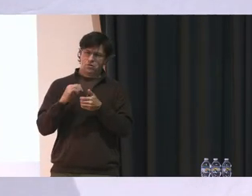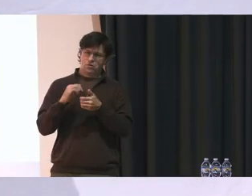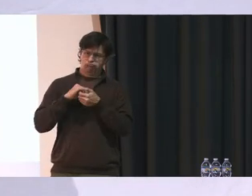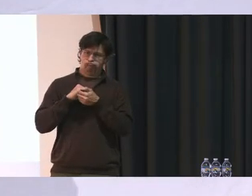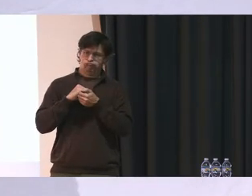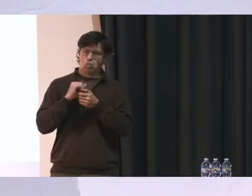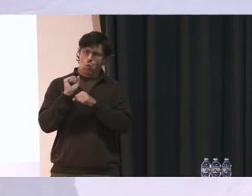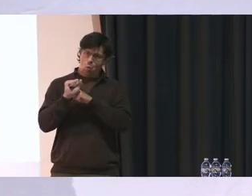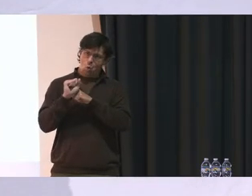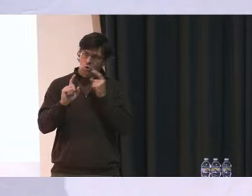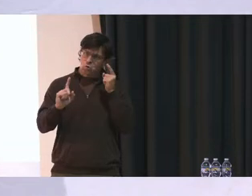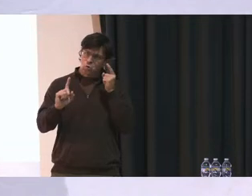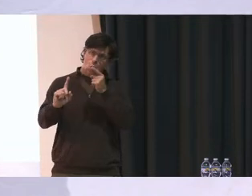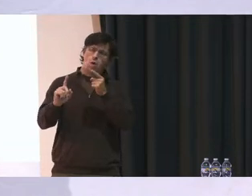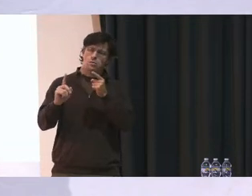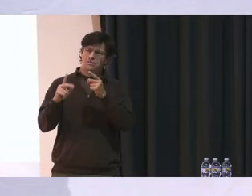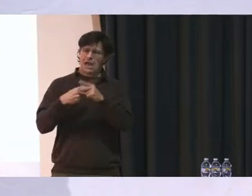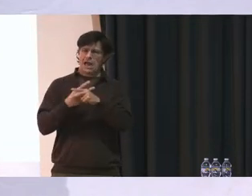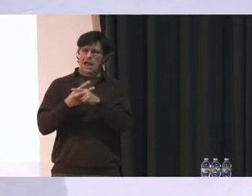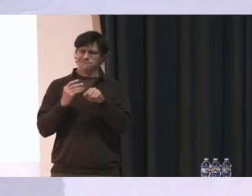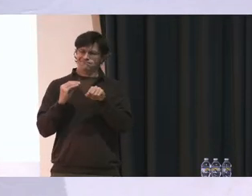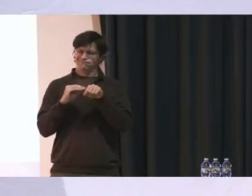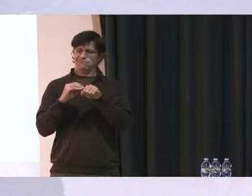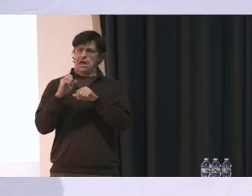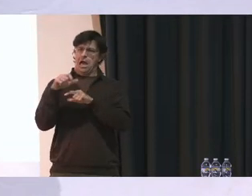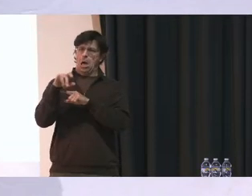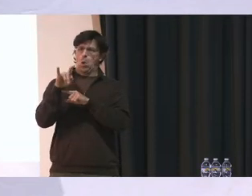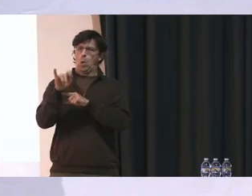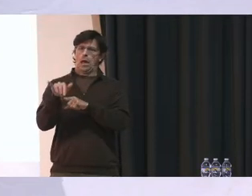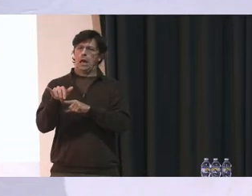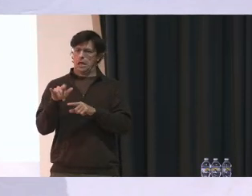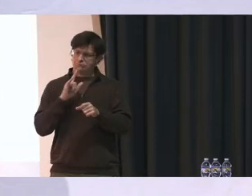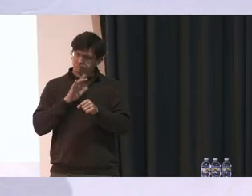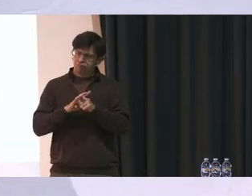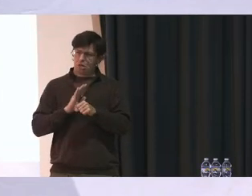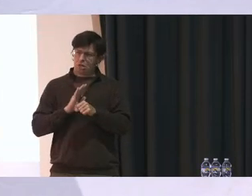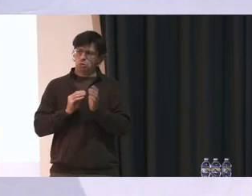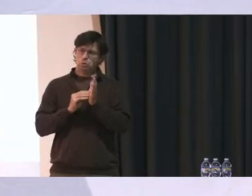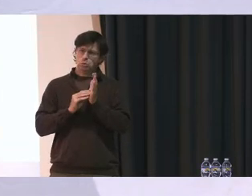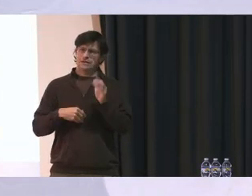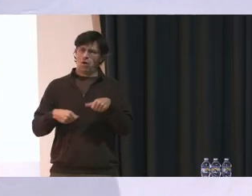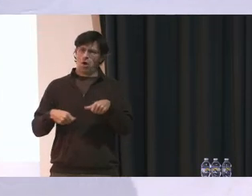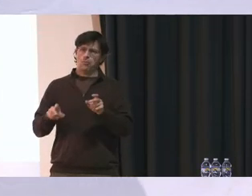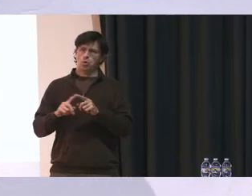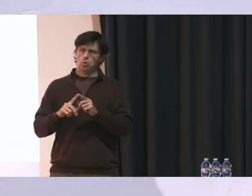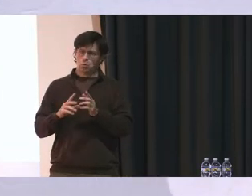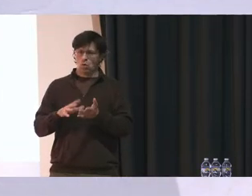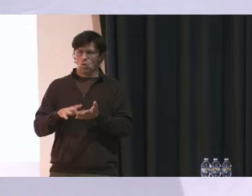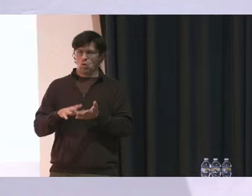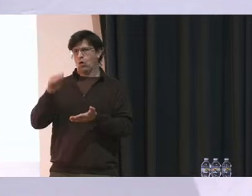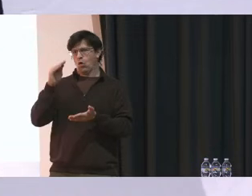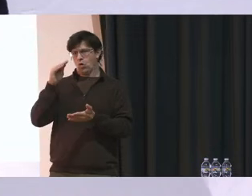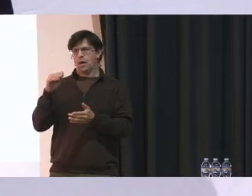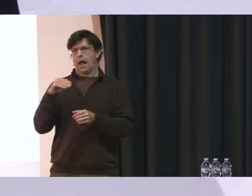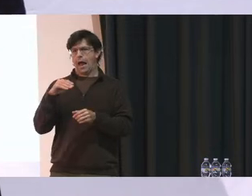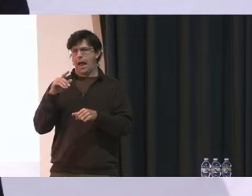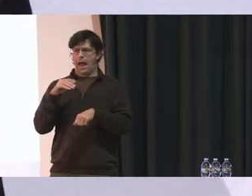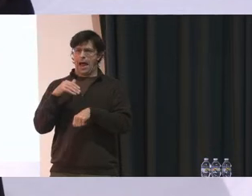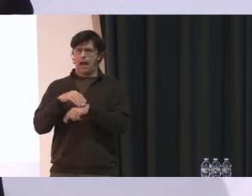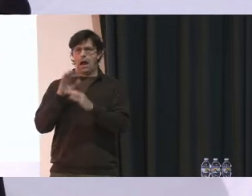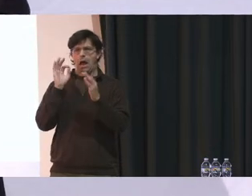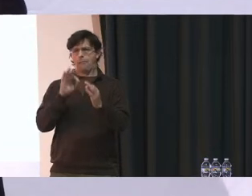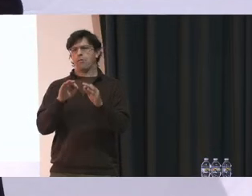work towards the kind of equity ensuring that our students have the opportunity to learn at an optimal level.